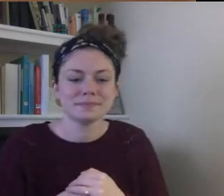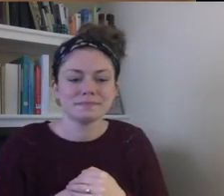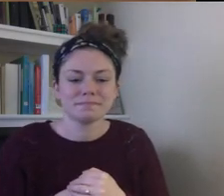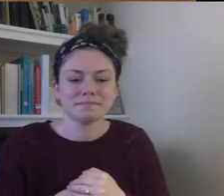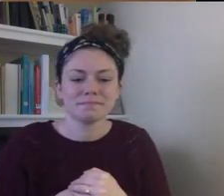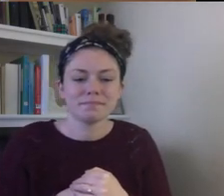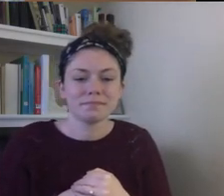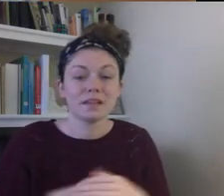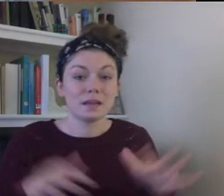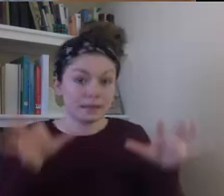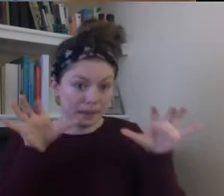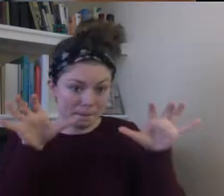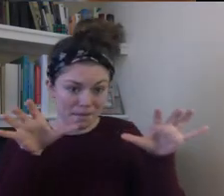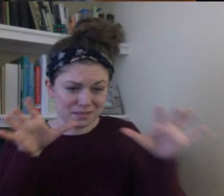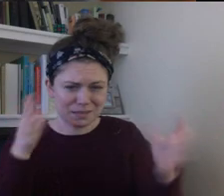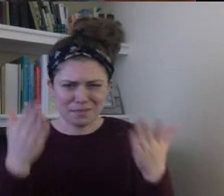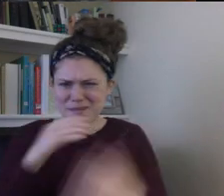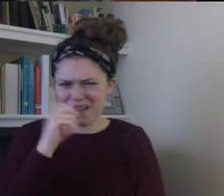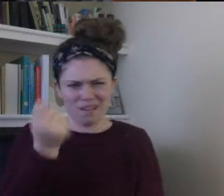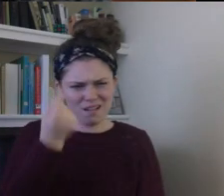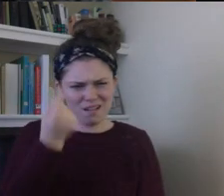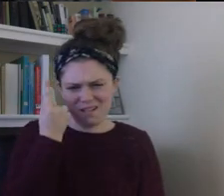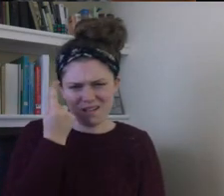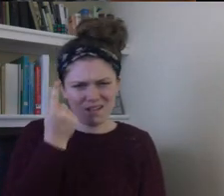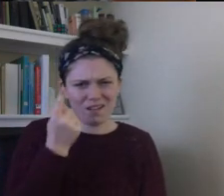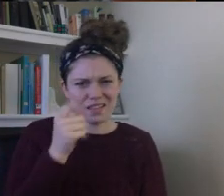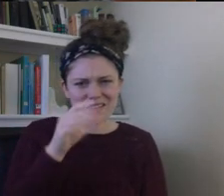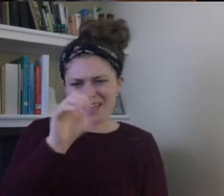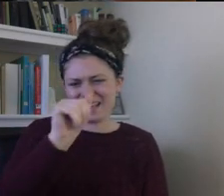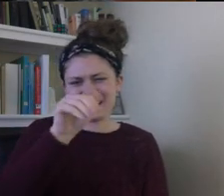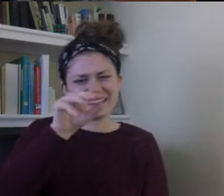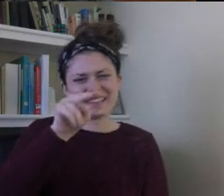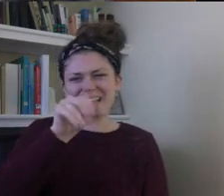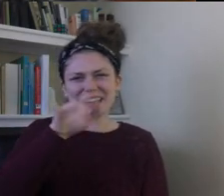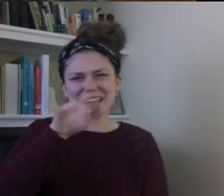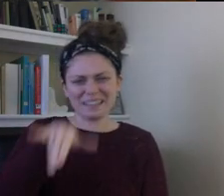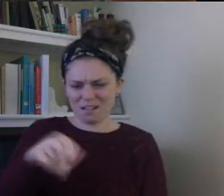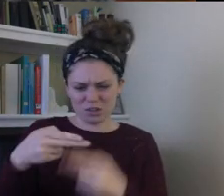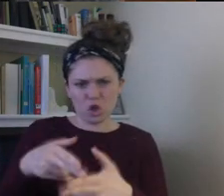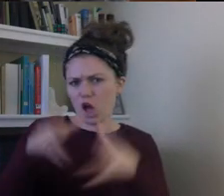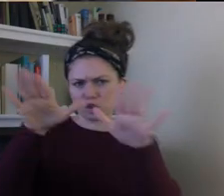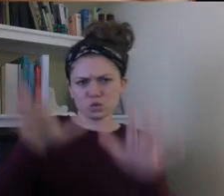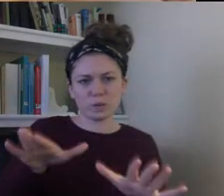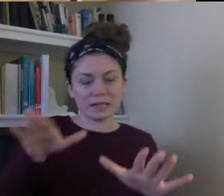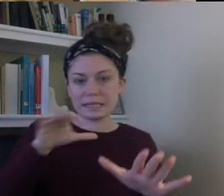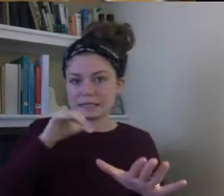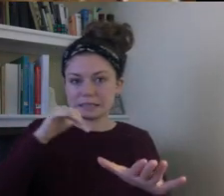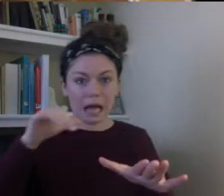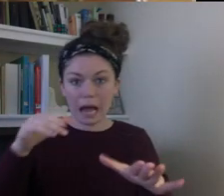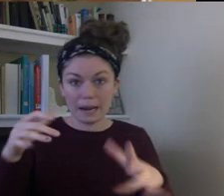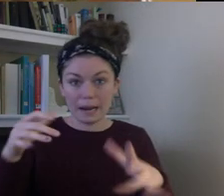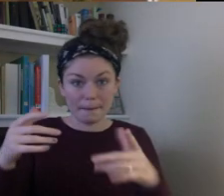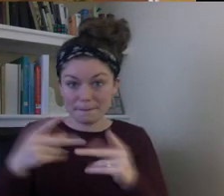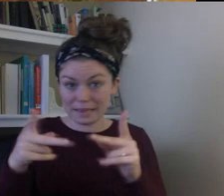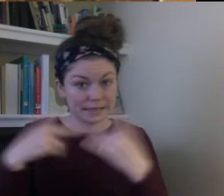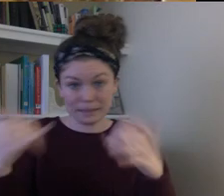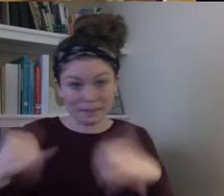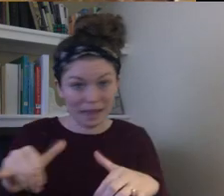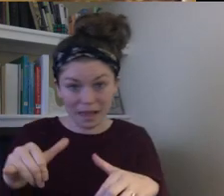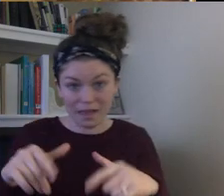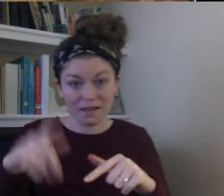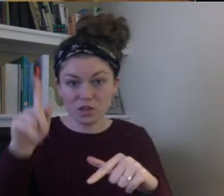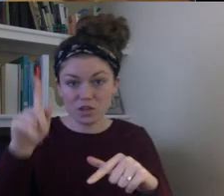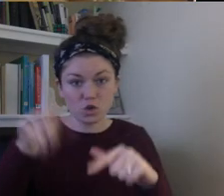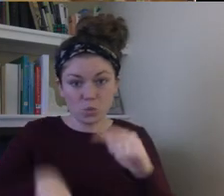The monster may not understand the canyon they call Brad is not a hole to play with, and it can't be filled